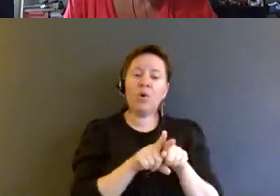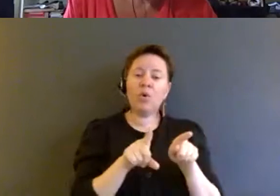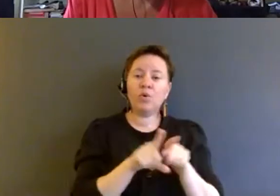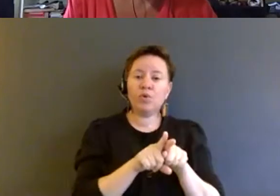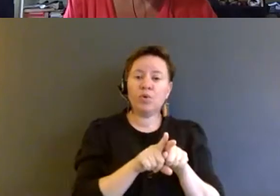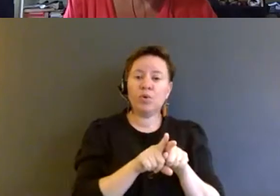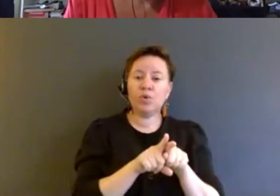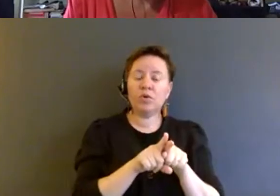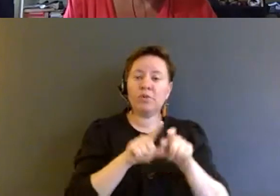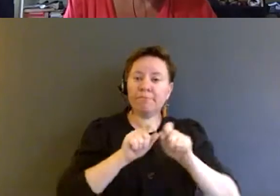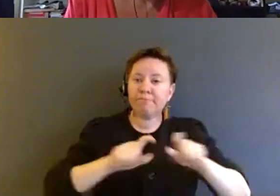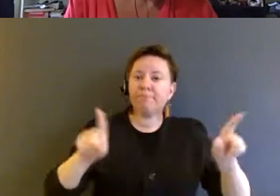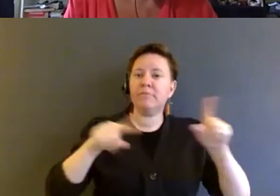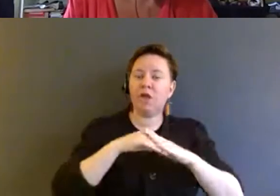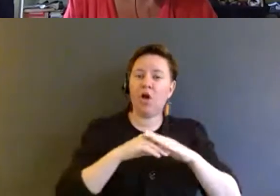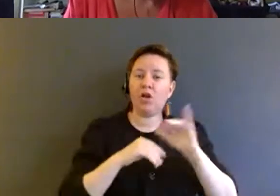broadcasted on YouTube.